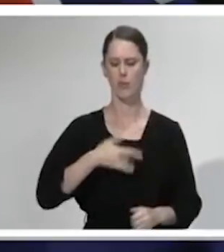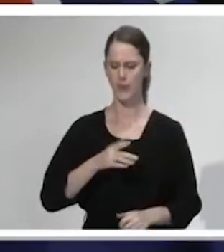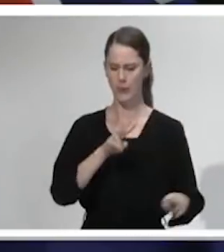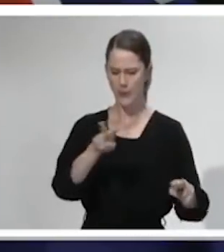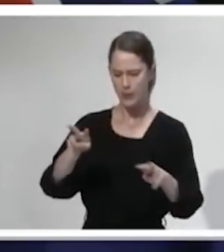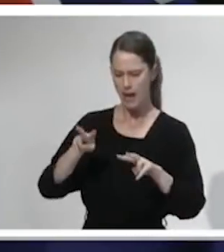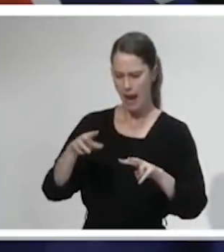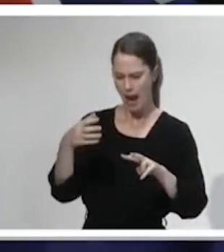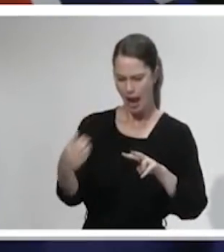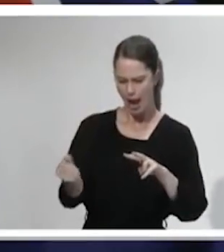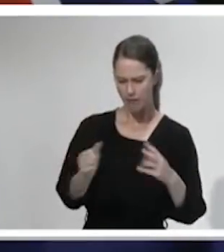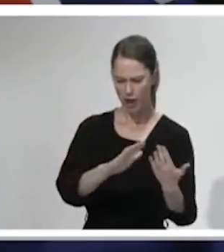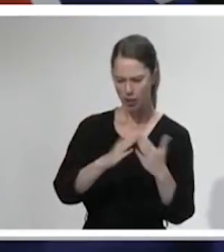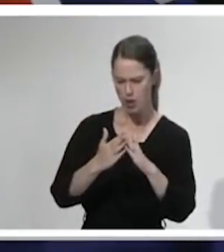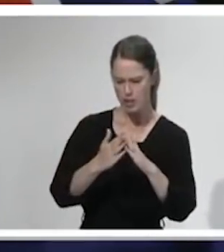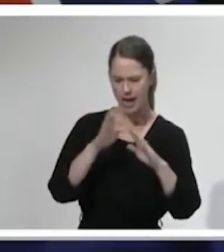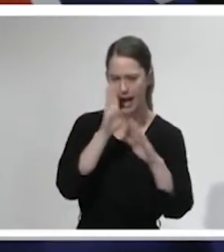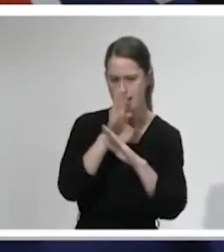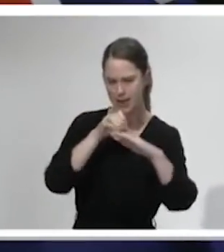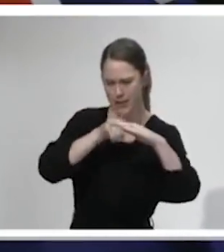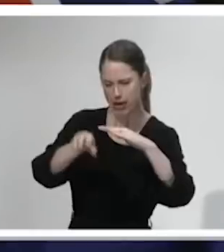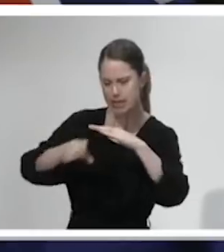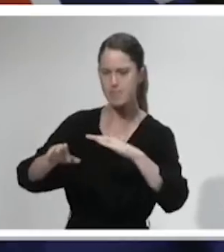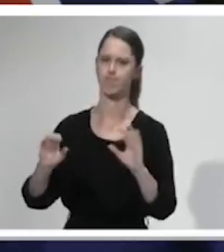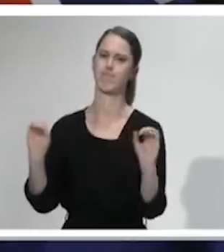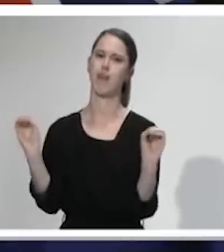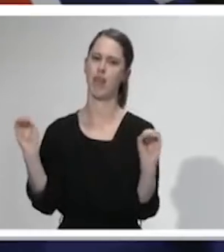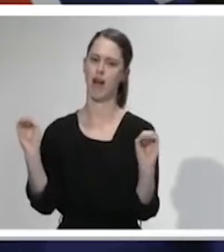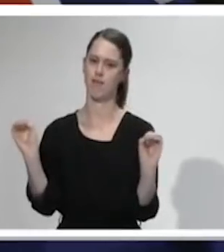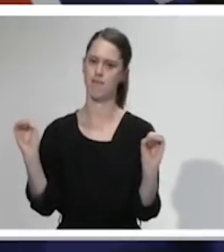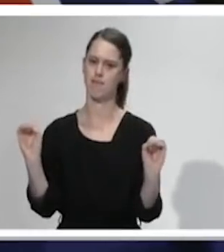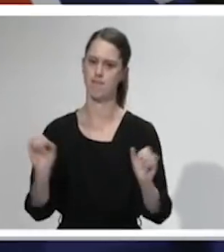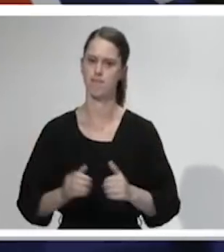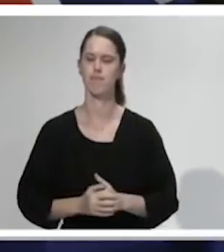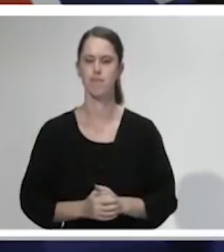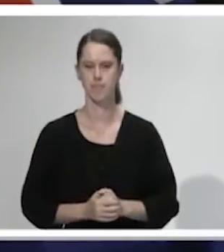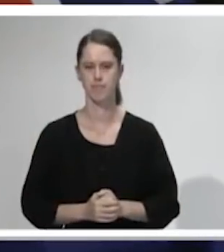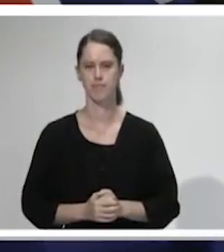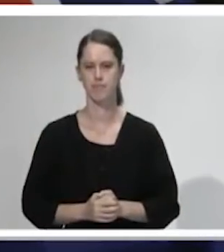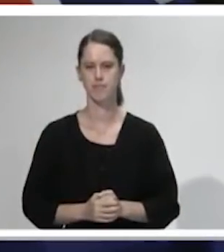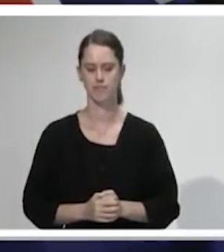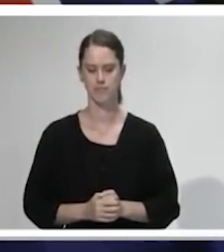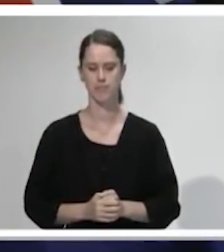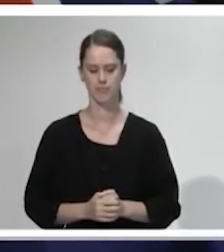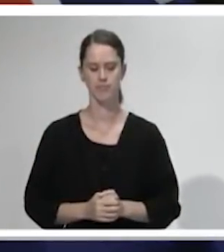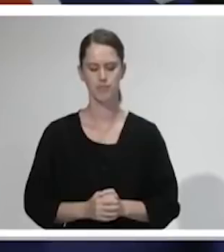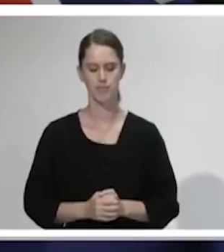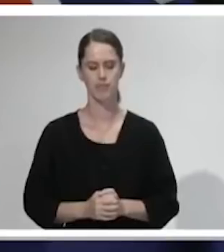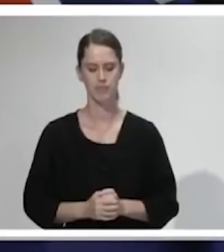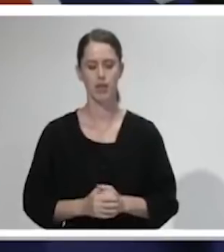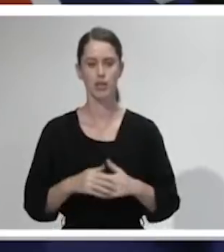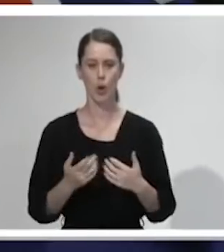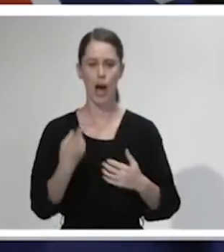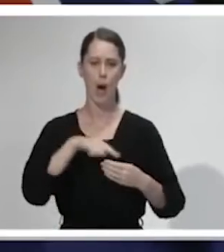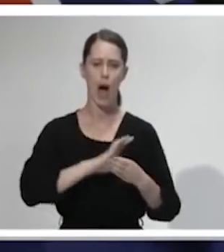currently no widespread undetected community transmission in New Zealand. In short, the